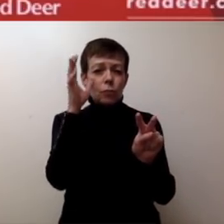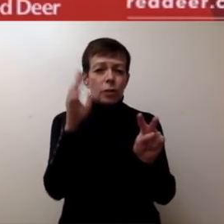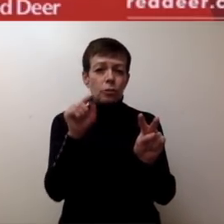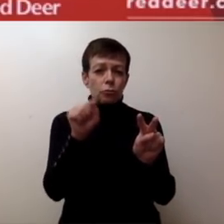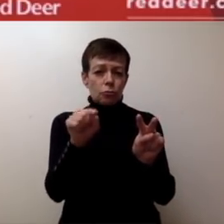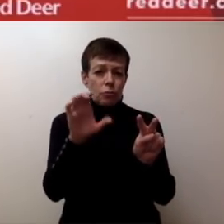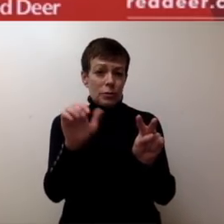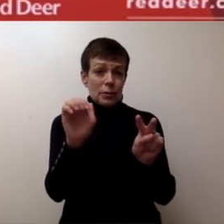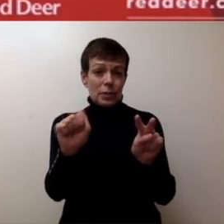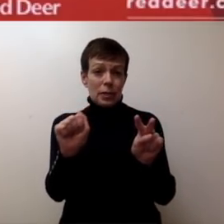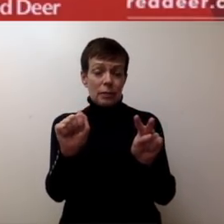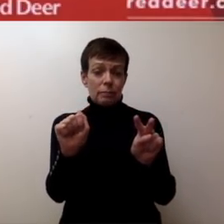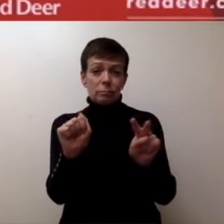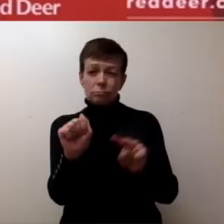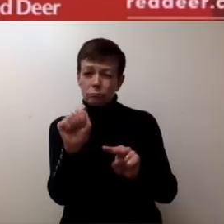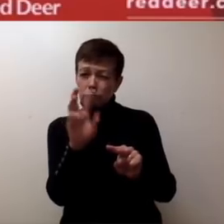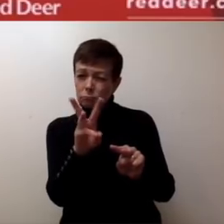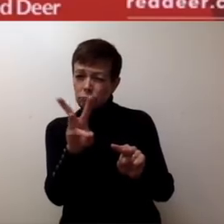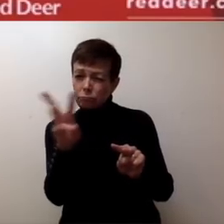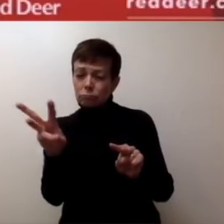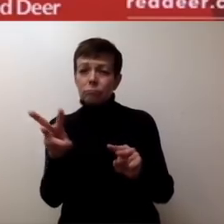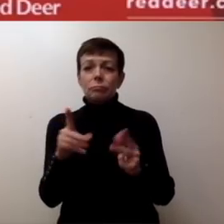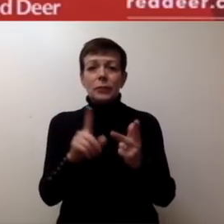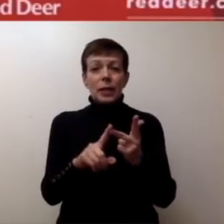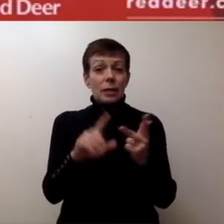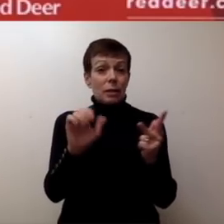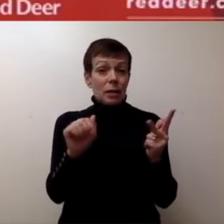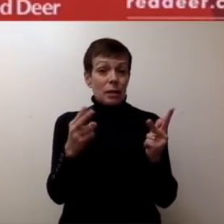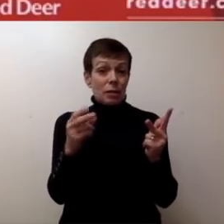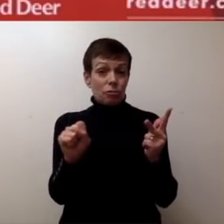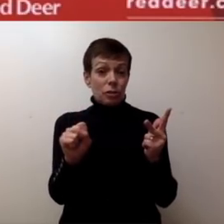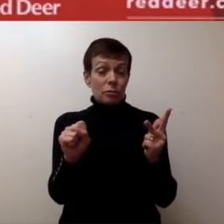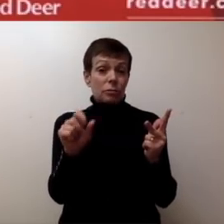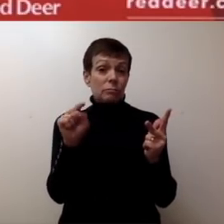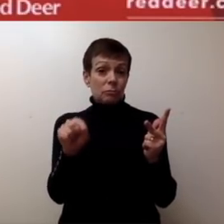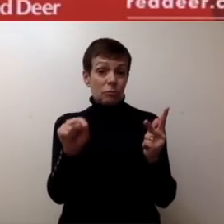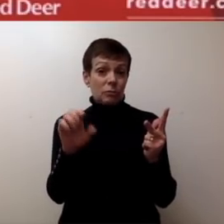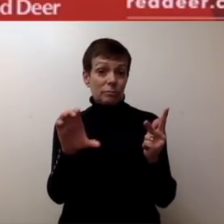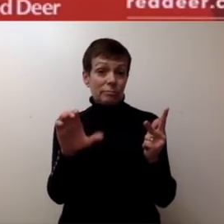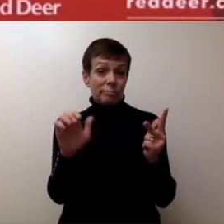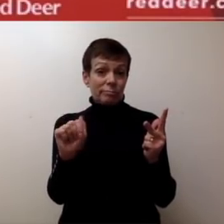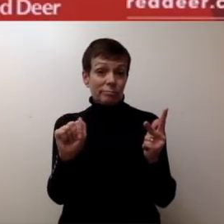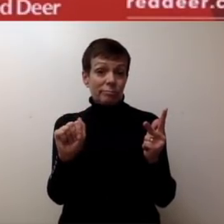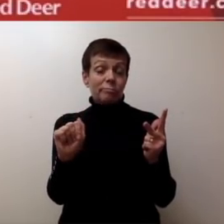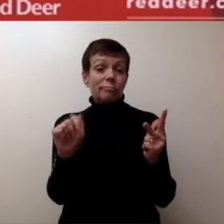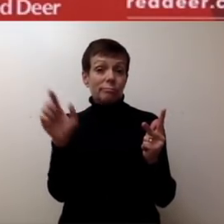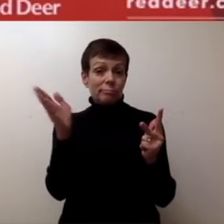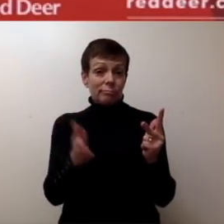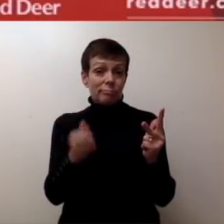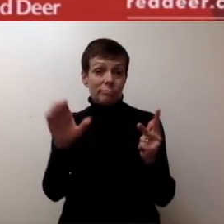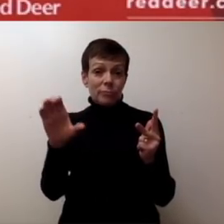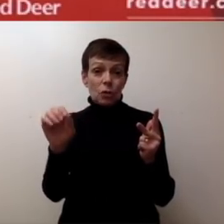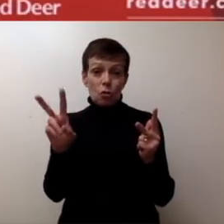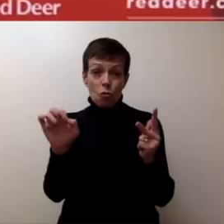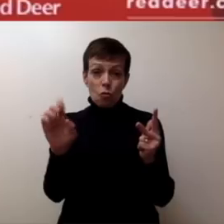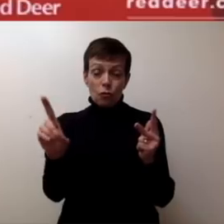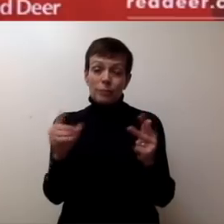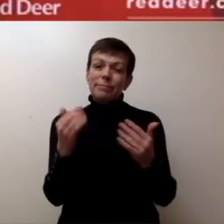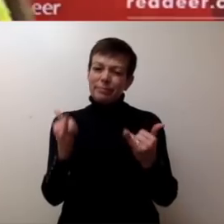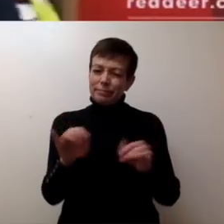continue to visit Alberta Health Services at www.ahs.ca.gov. With that, we're open to questions.